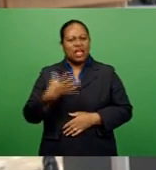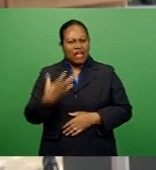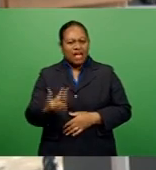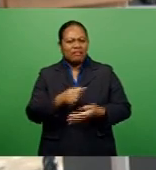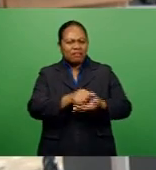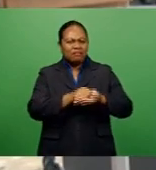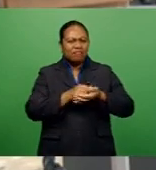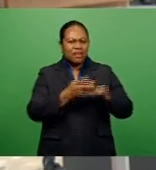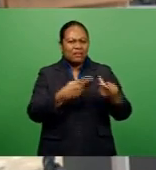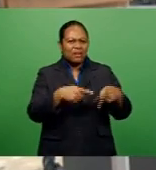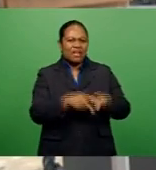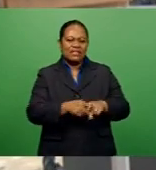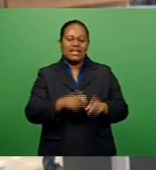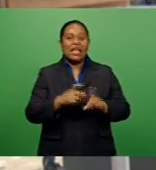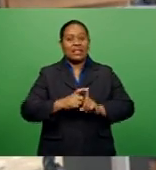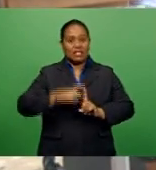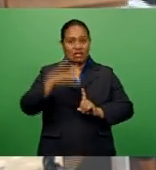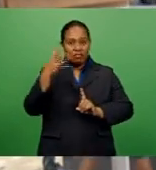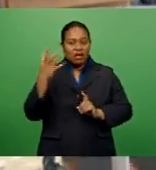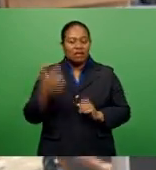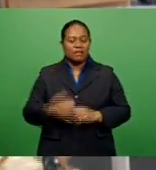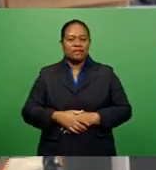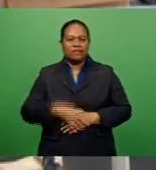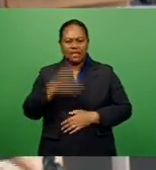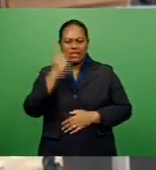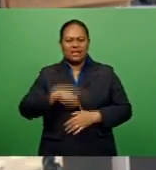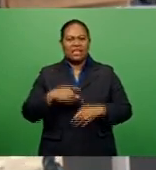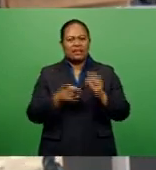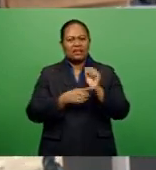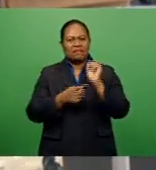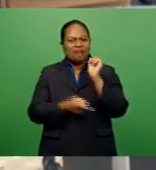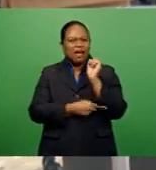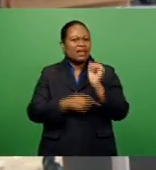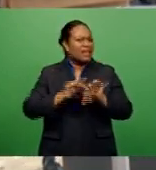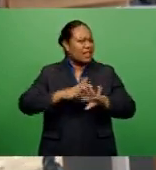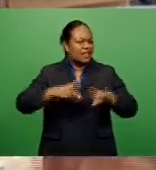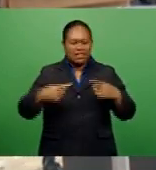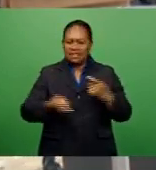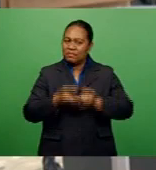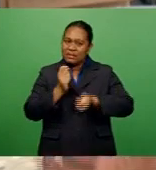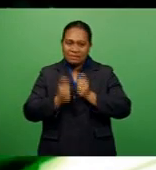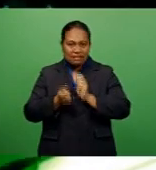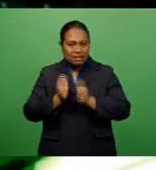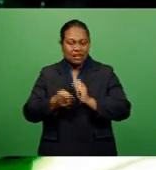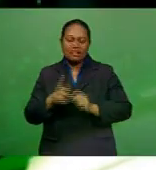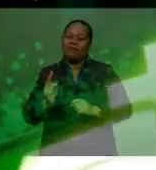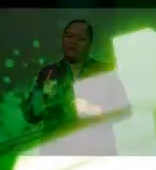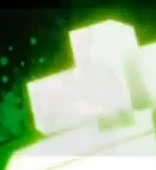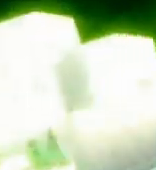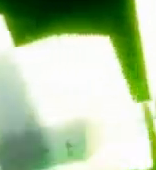unit in Pacific Harbor where the buckets have been tested, everything's tested before.